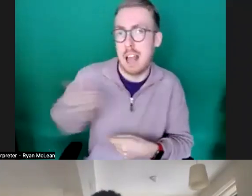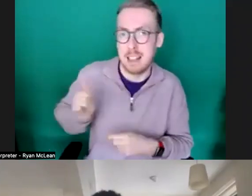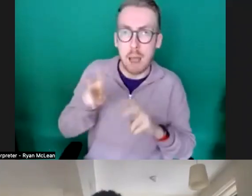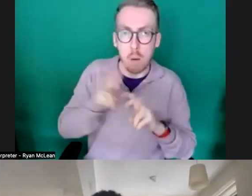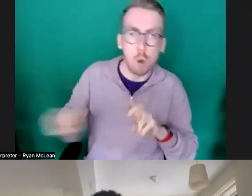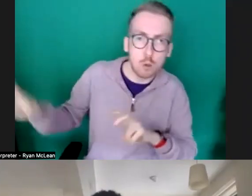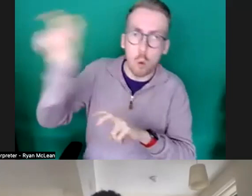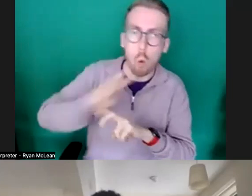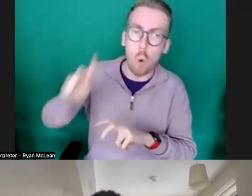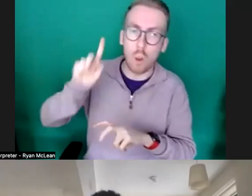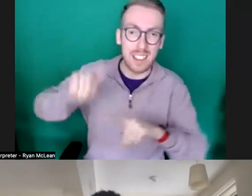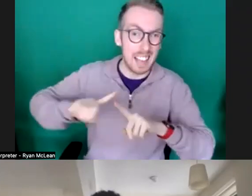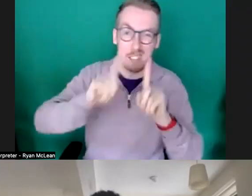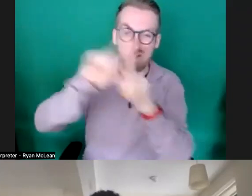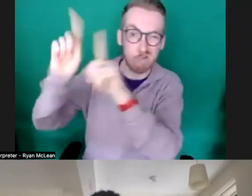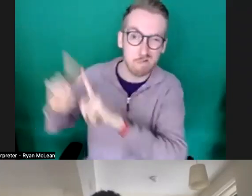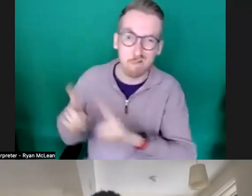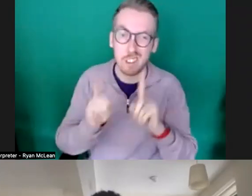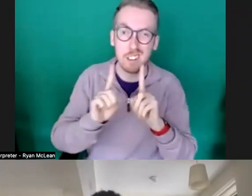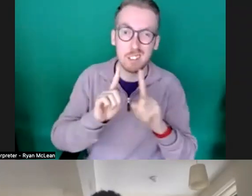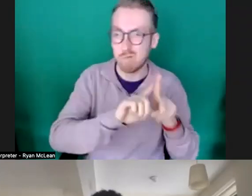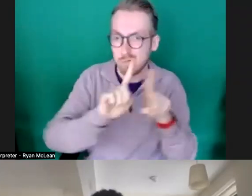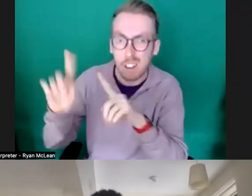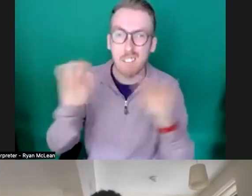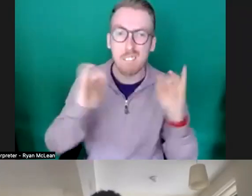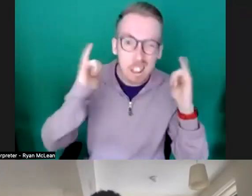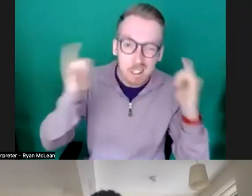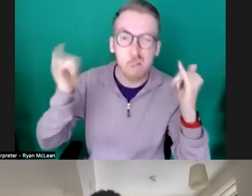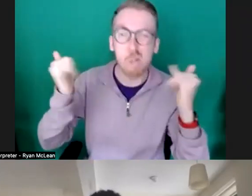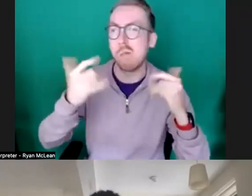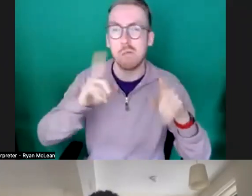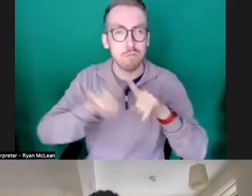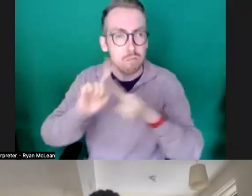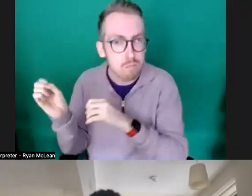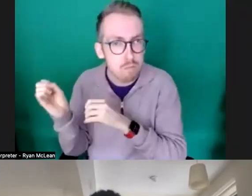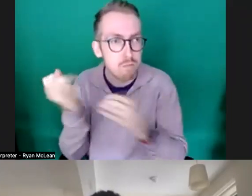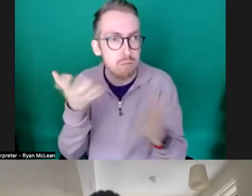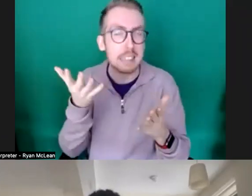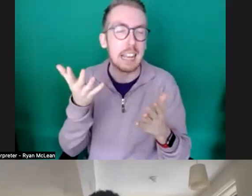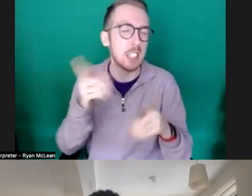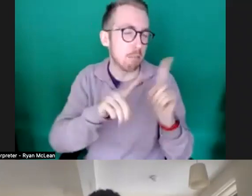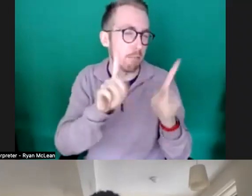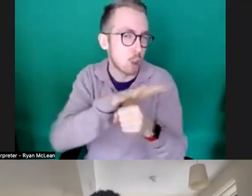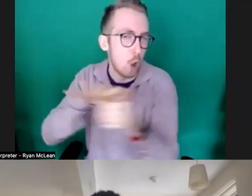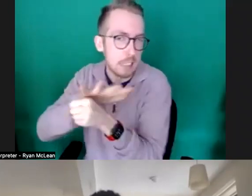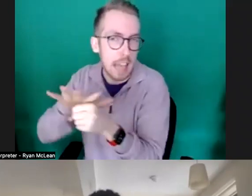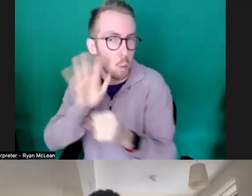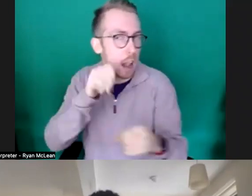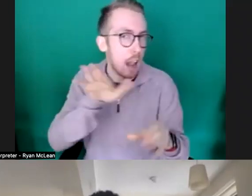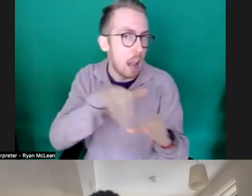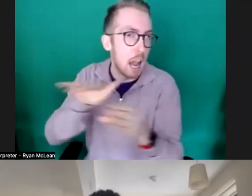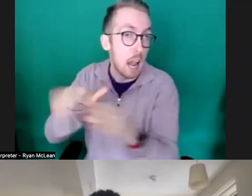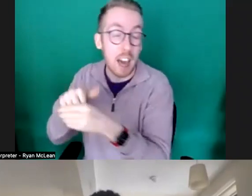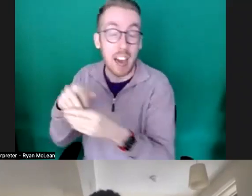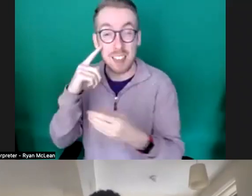to that whole different range of kind of different festivals and presentation kind of contexts and so i think we're just